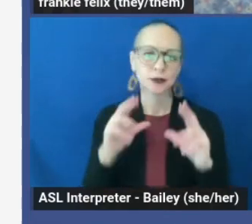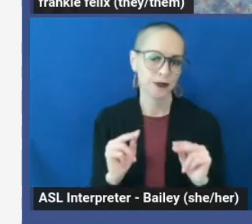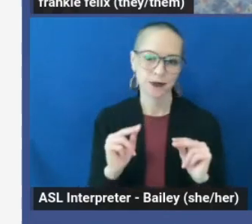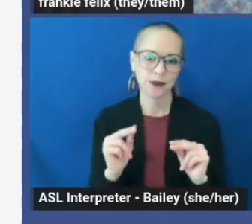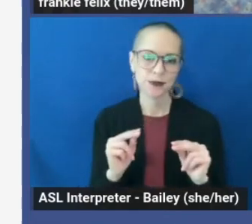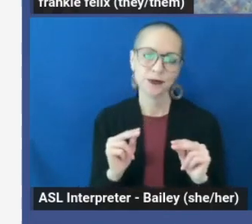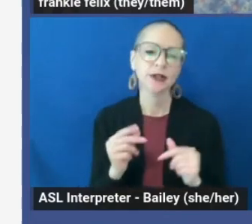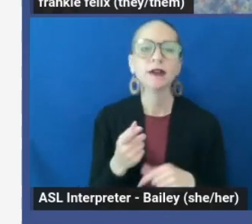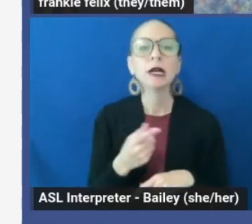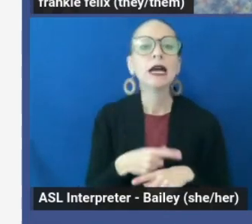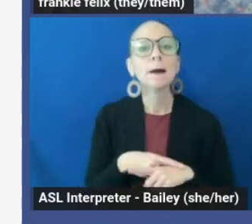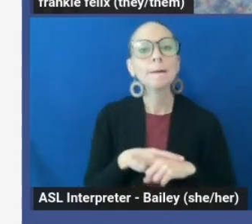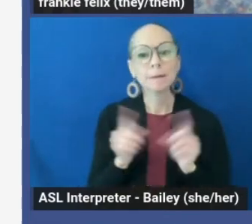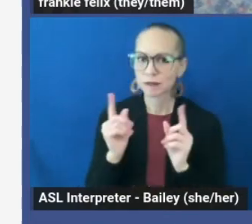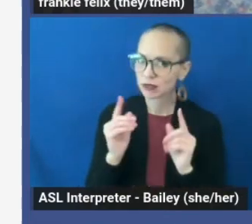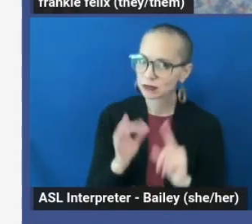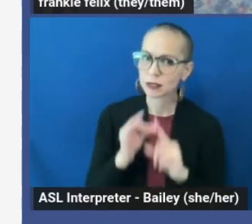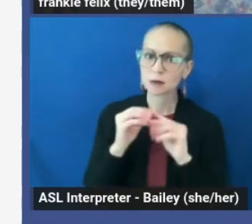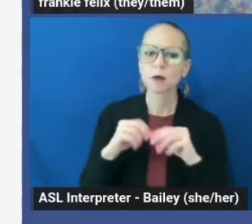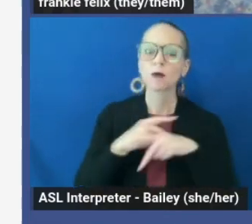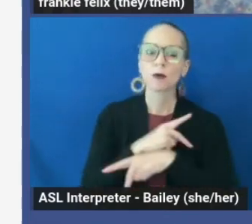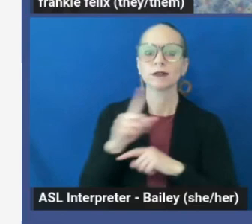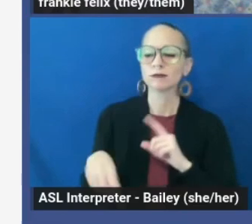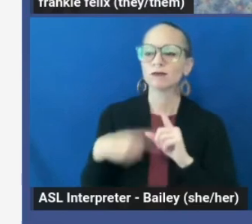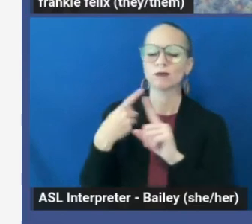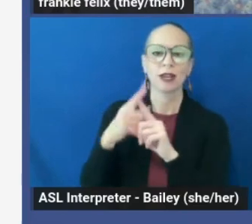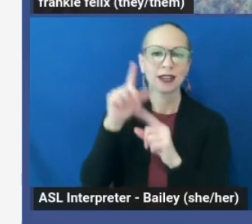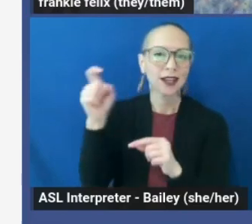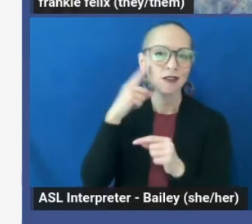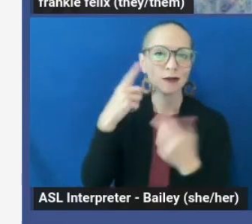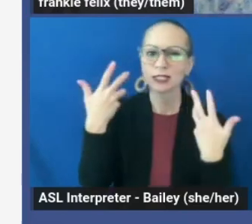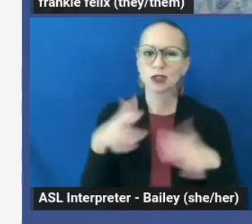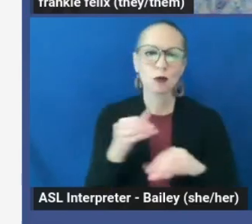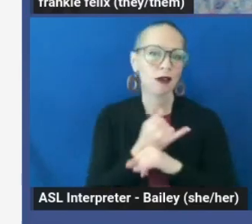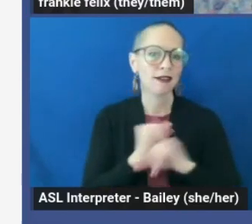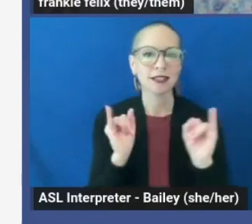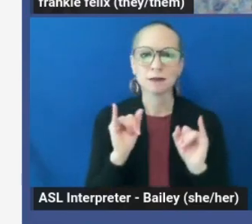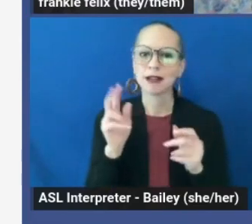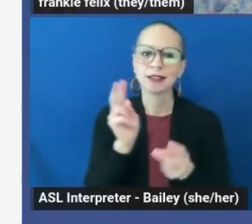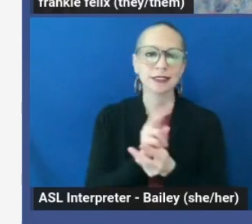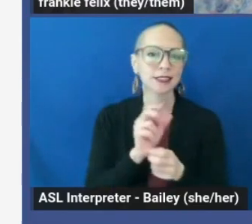not, especially when the capitalist state doesn't want independent sex work to exist.